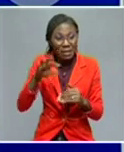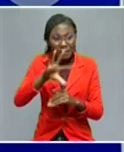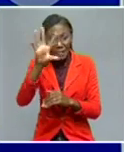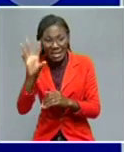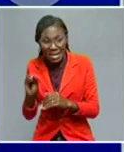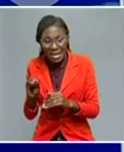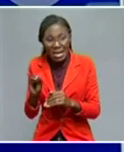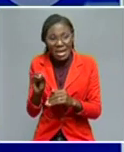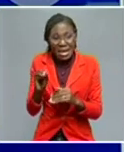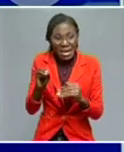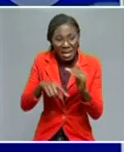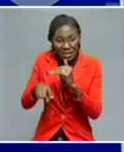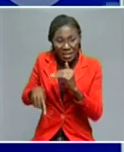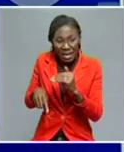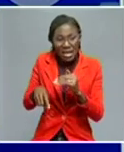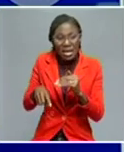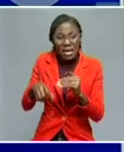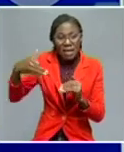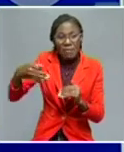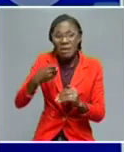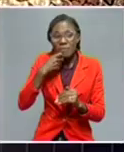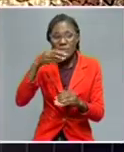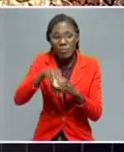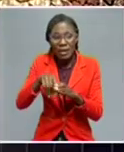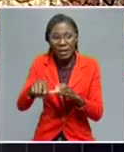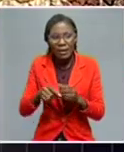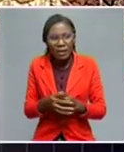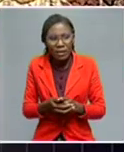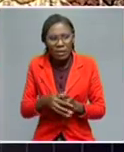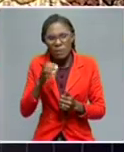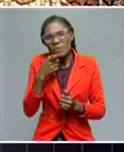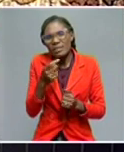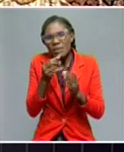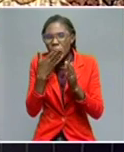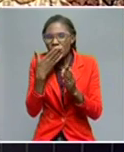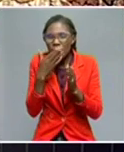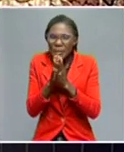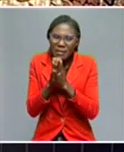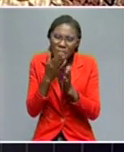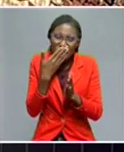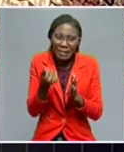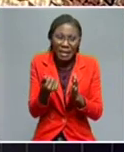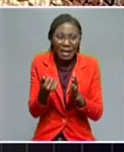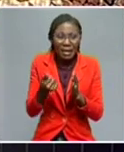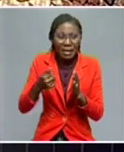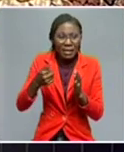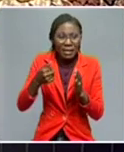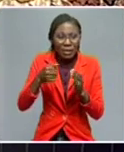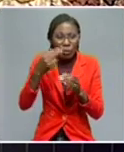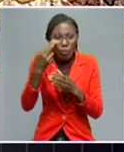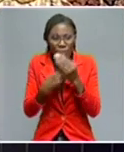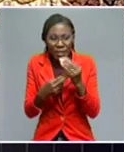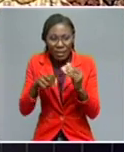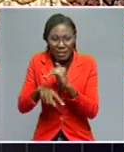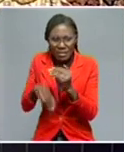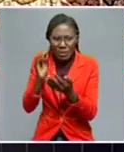Namibia included, have spoken out mostly calling for a peaceful solution. So where do